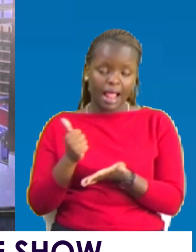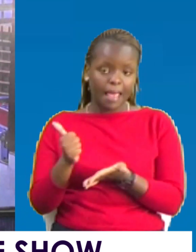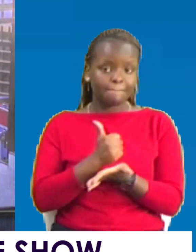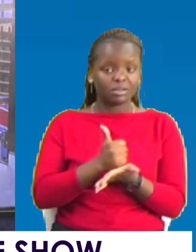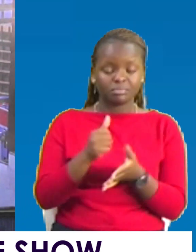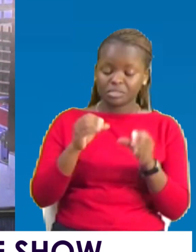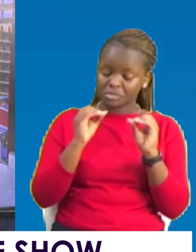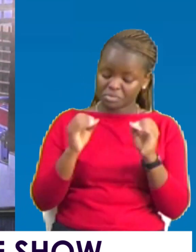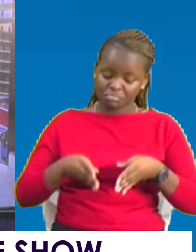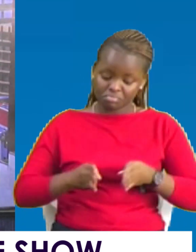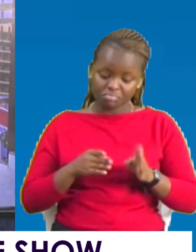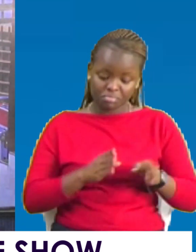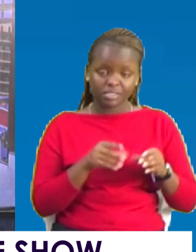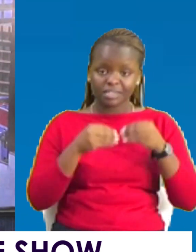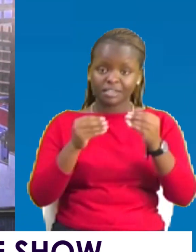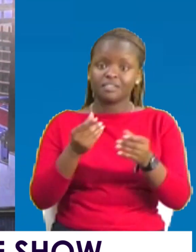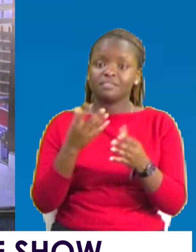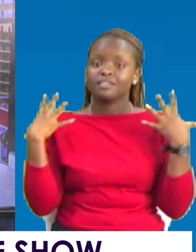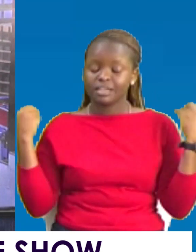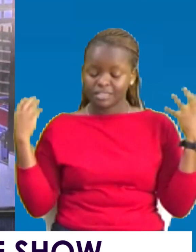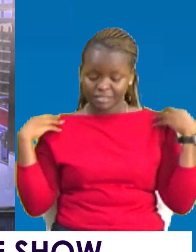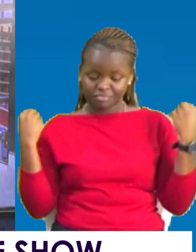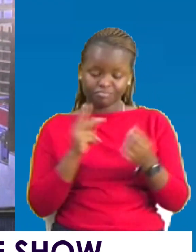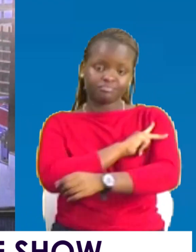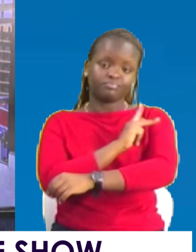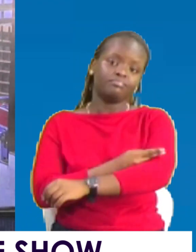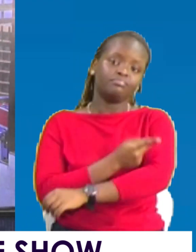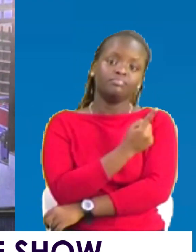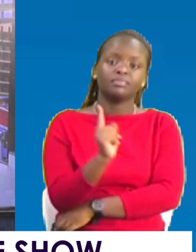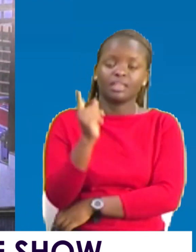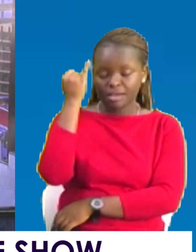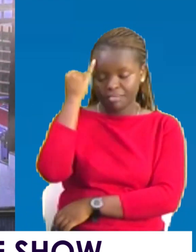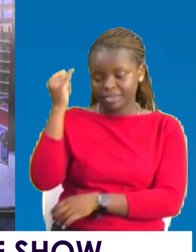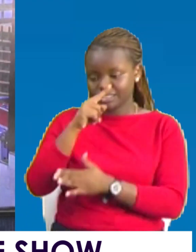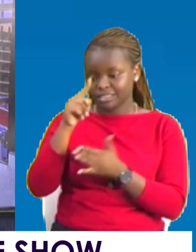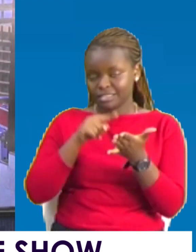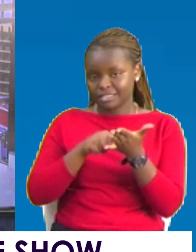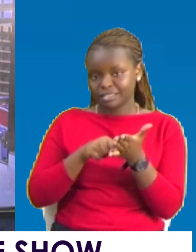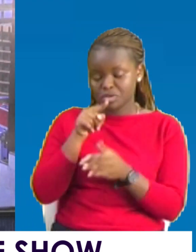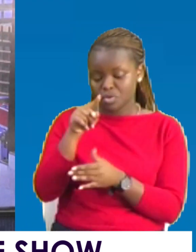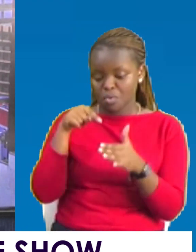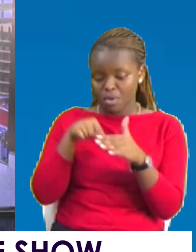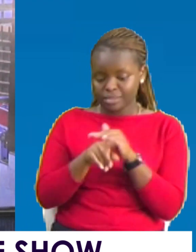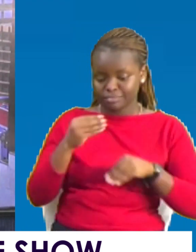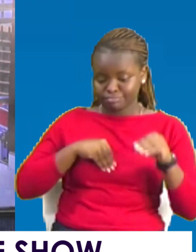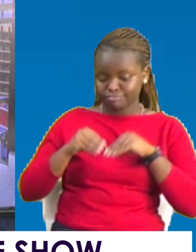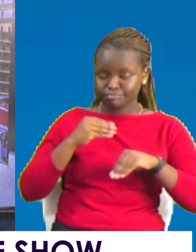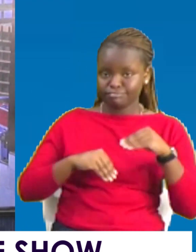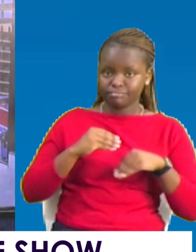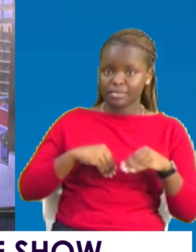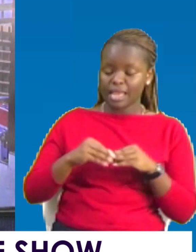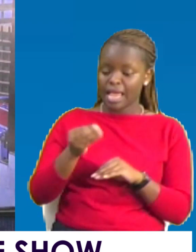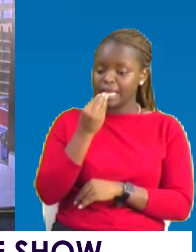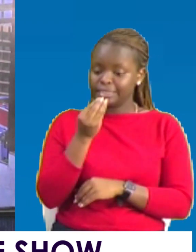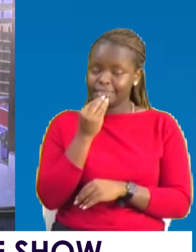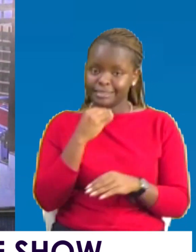them an opportunity to exercise their potential. Just imagine this. You are getting into corruption. And eating